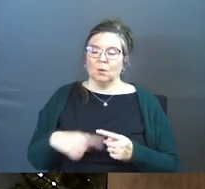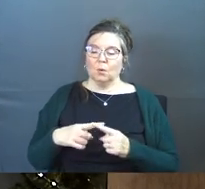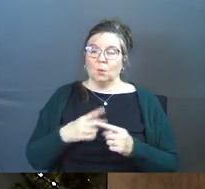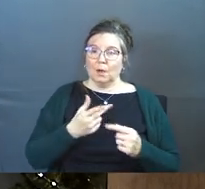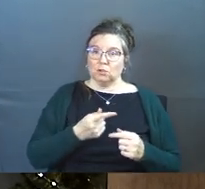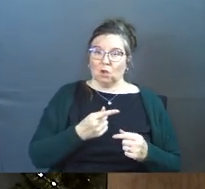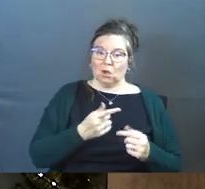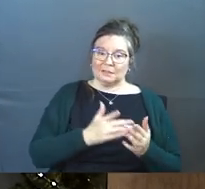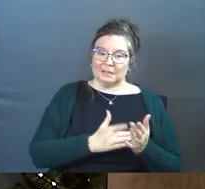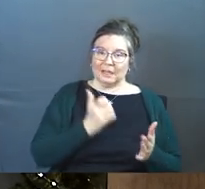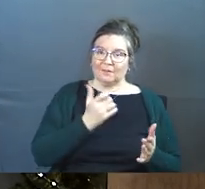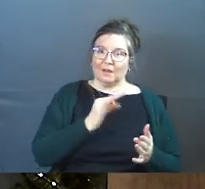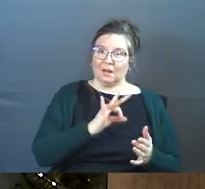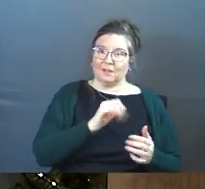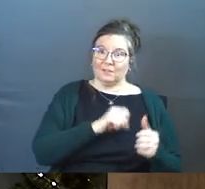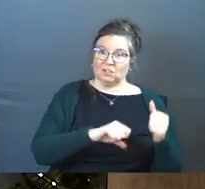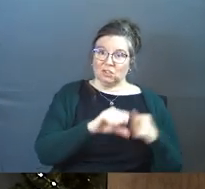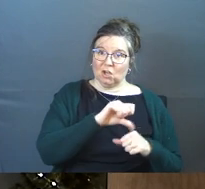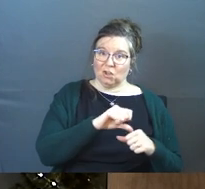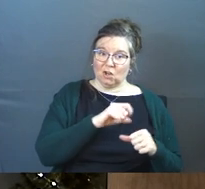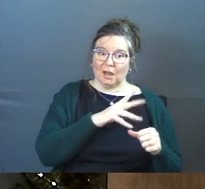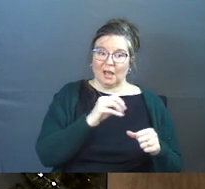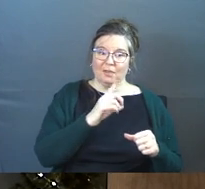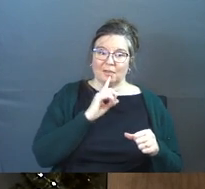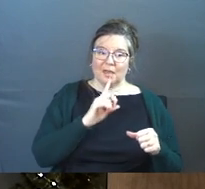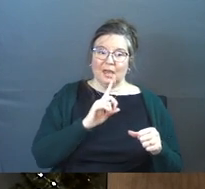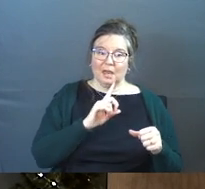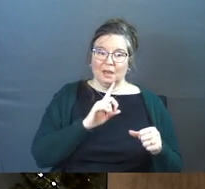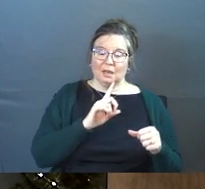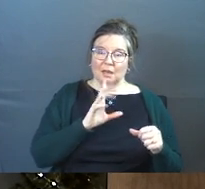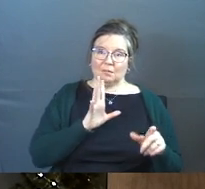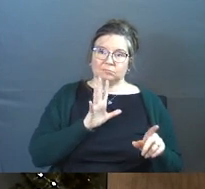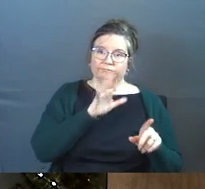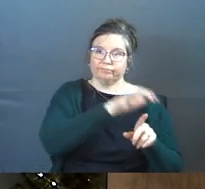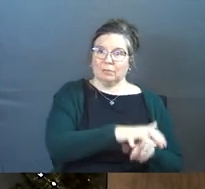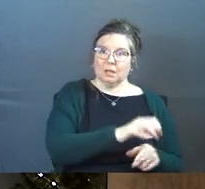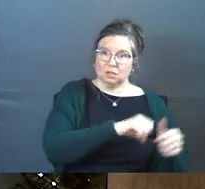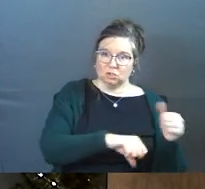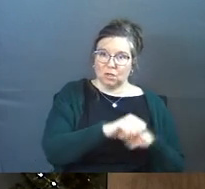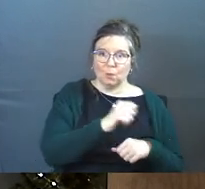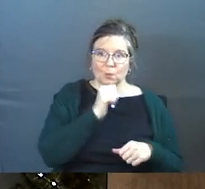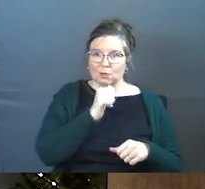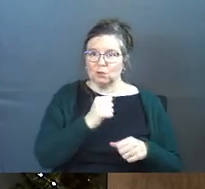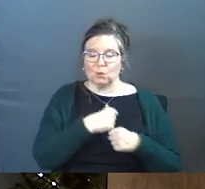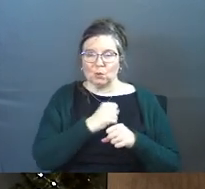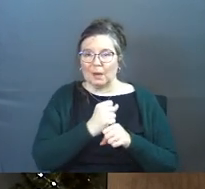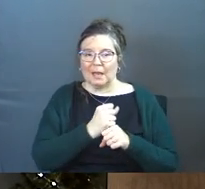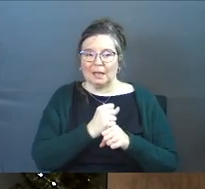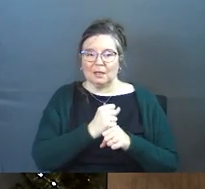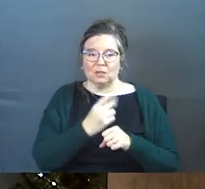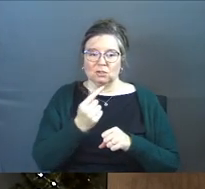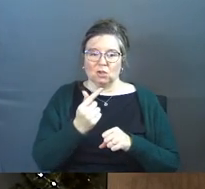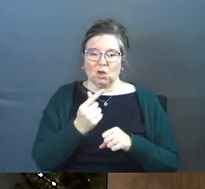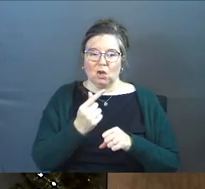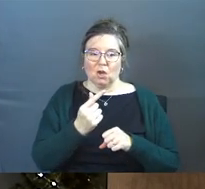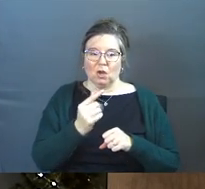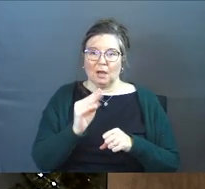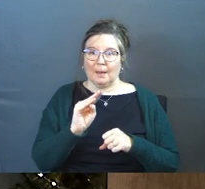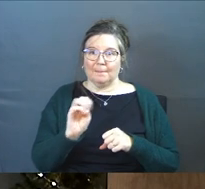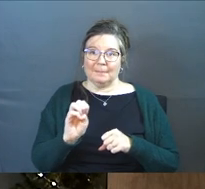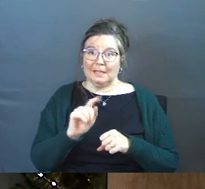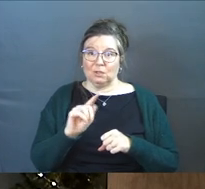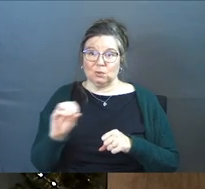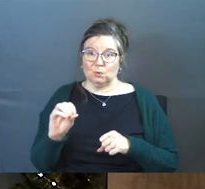dogs take advantage of each other and they overpower each other, we don't create a dog me too